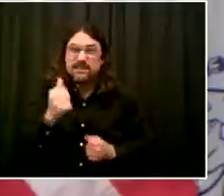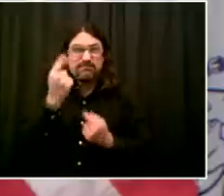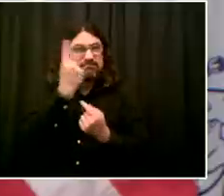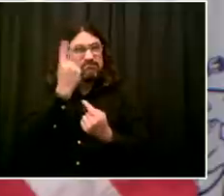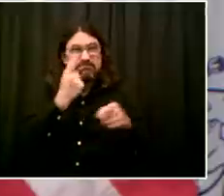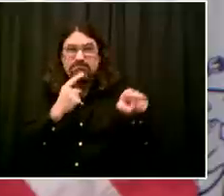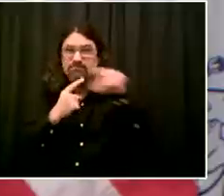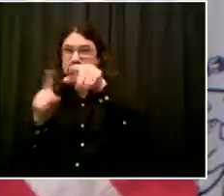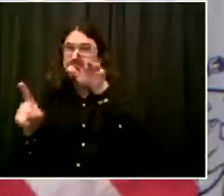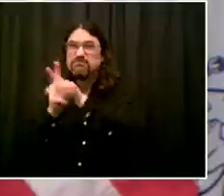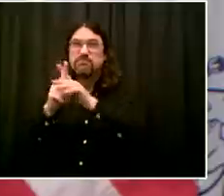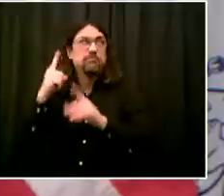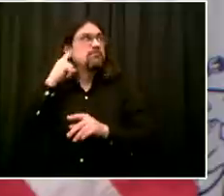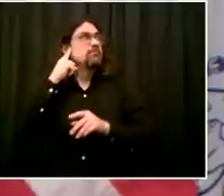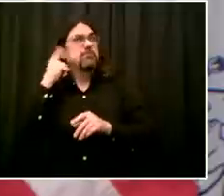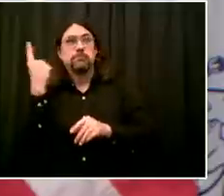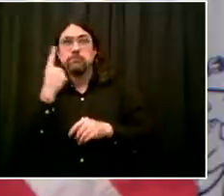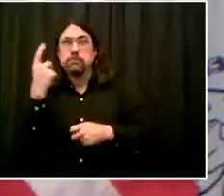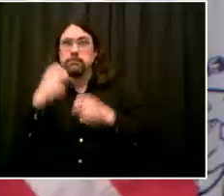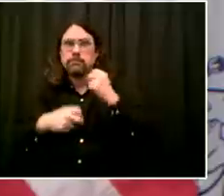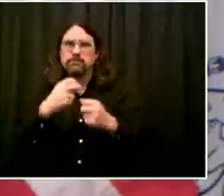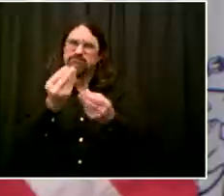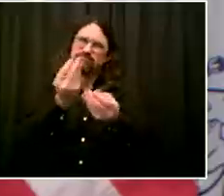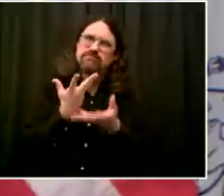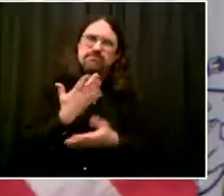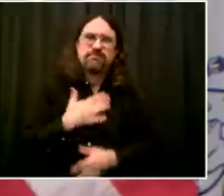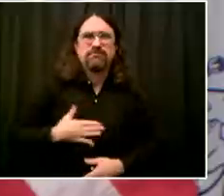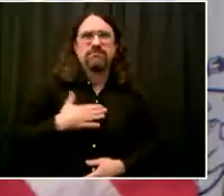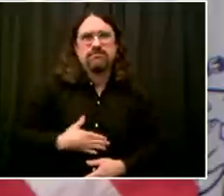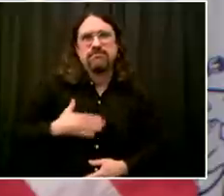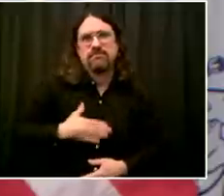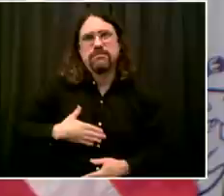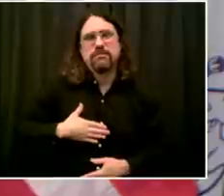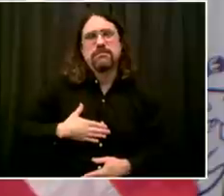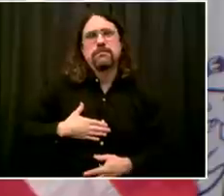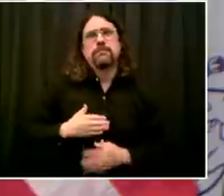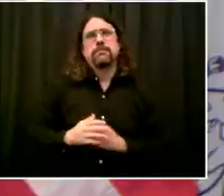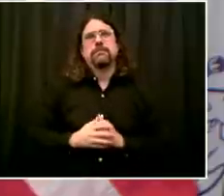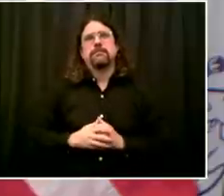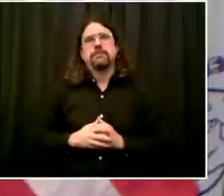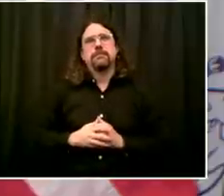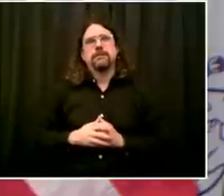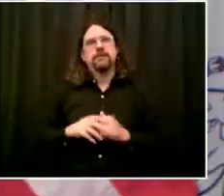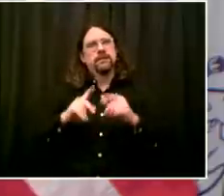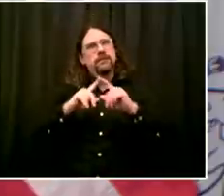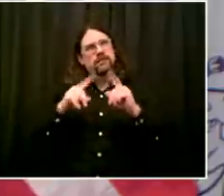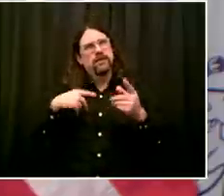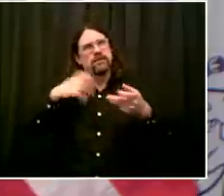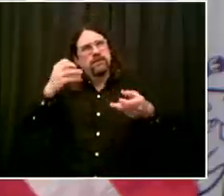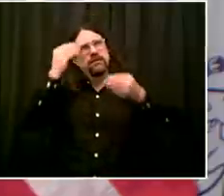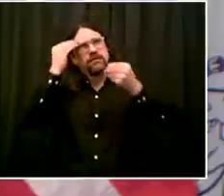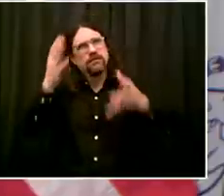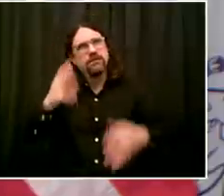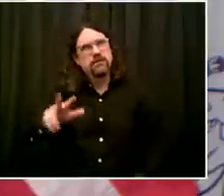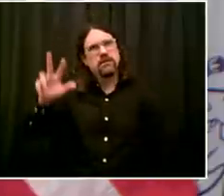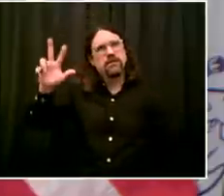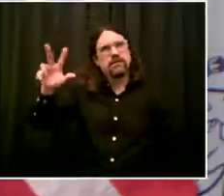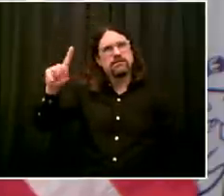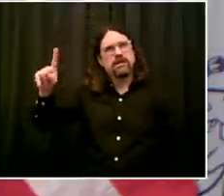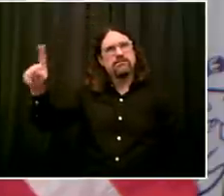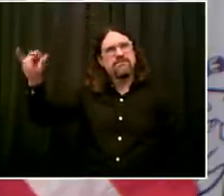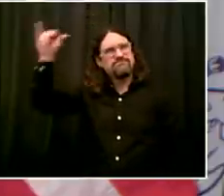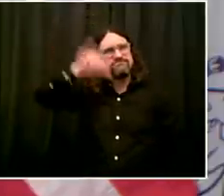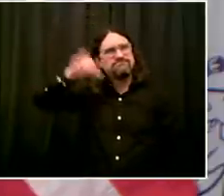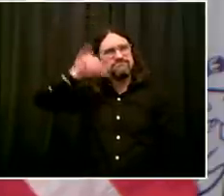to commissioner Tisch. Uh, we do want to make sure that we are incorporating the senior centers. So we added them